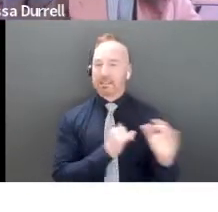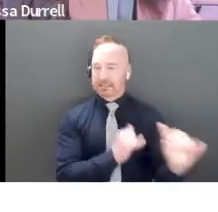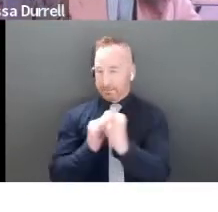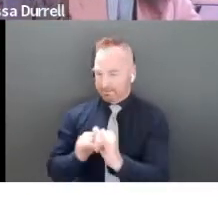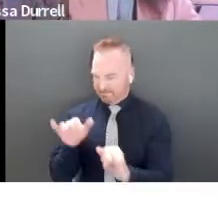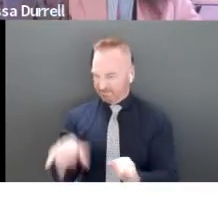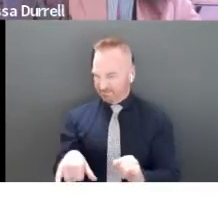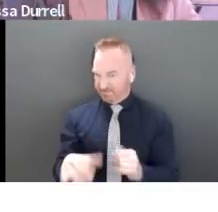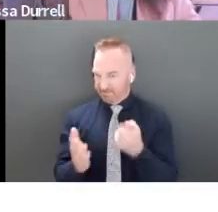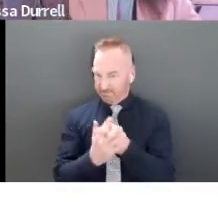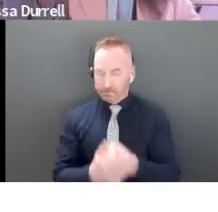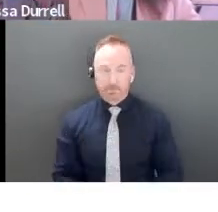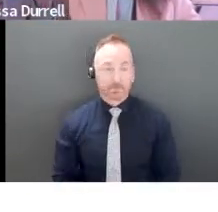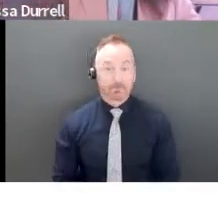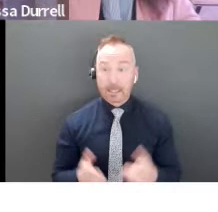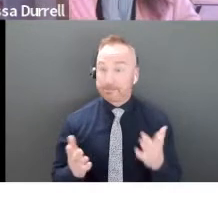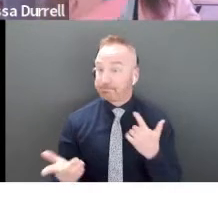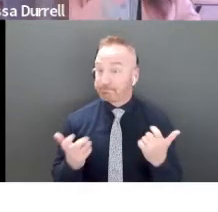Any more, Shauna? Can I keep going?